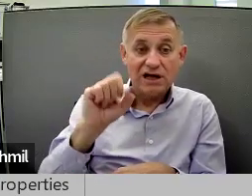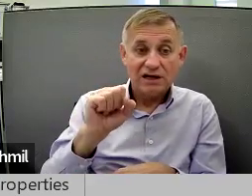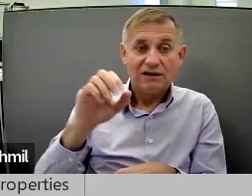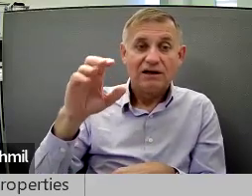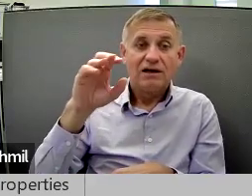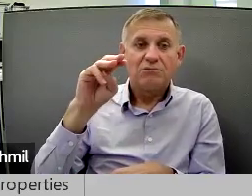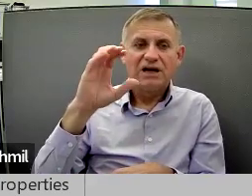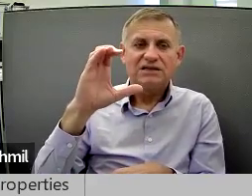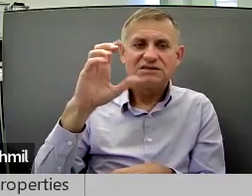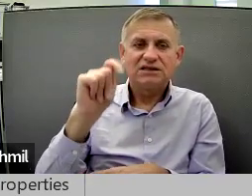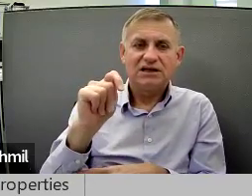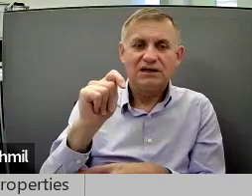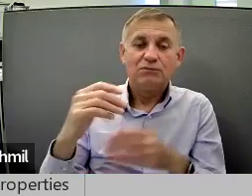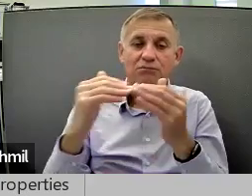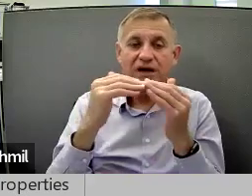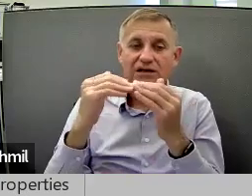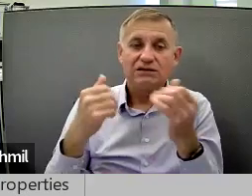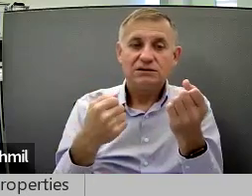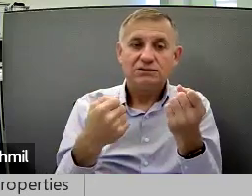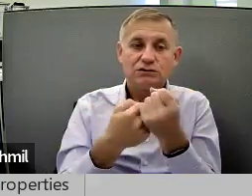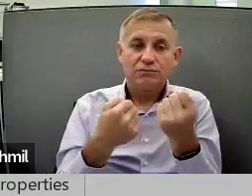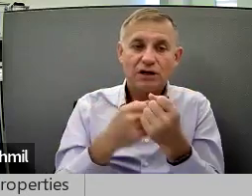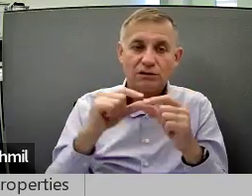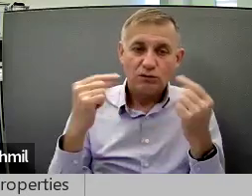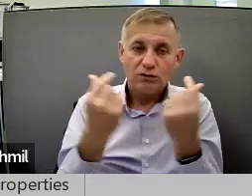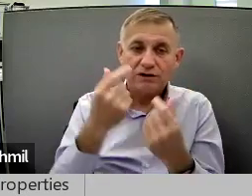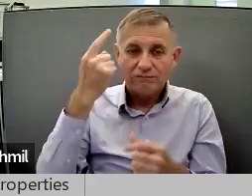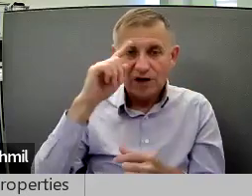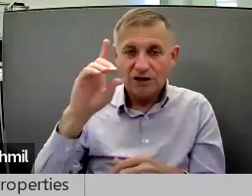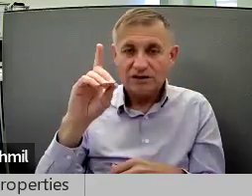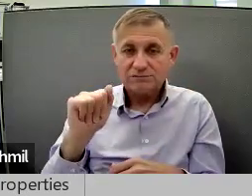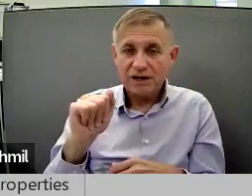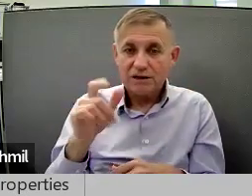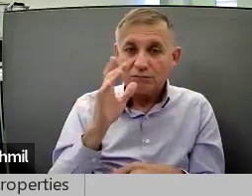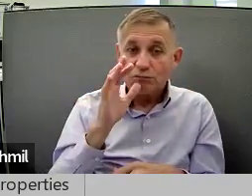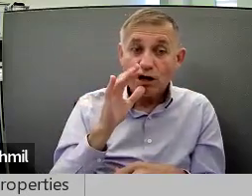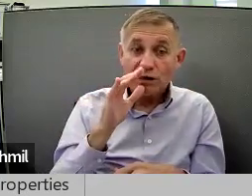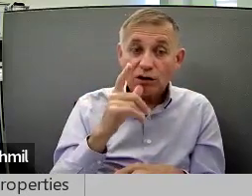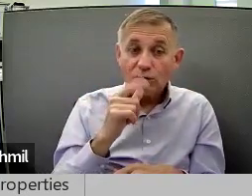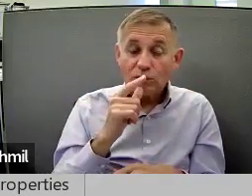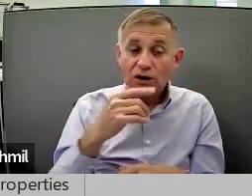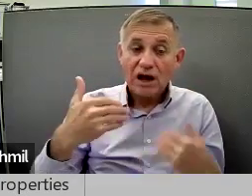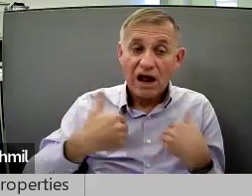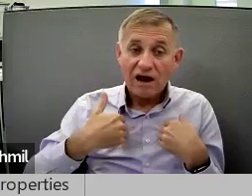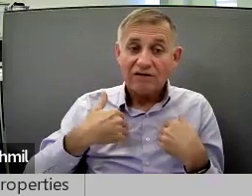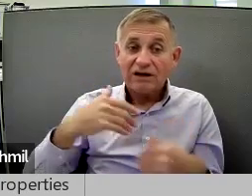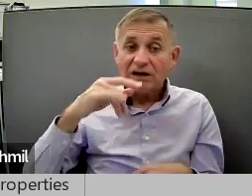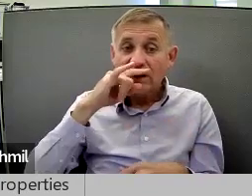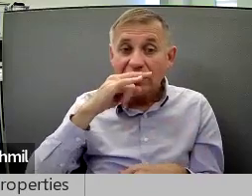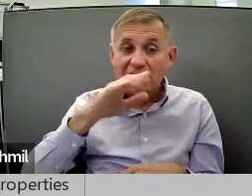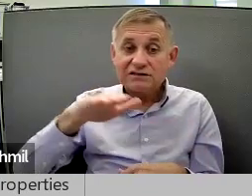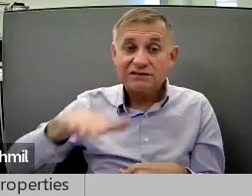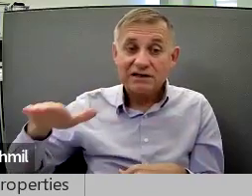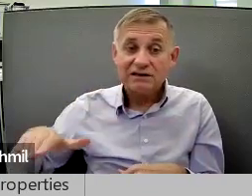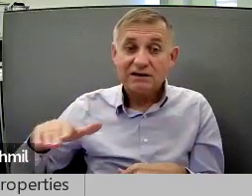Chronicles 2, MCT, is a peer support group for disabled mothers who have children